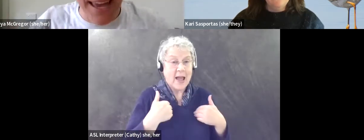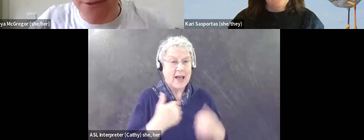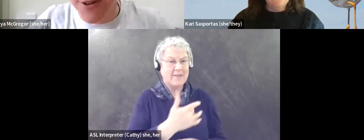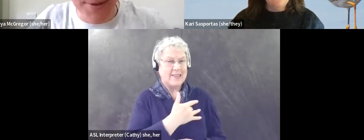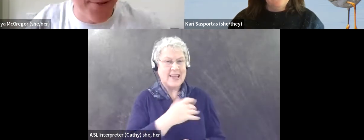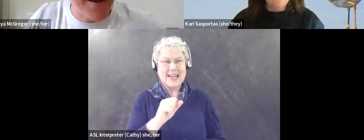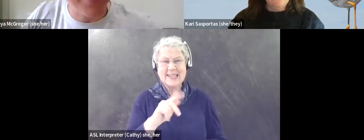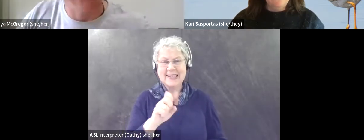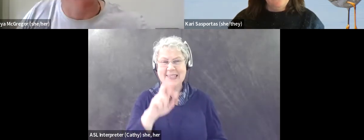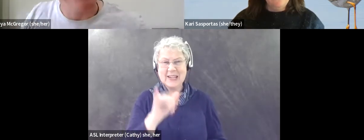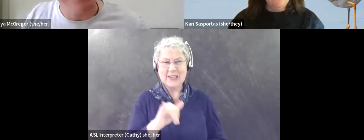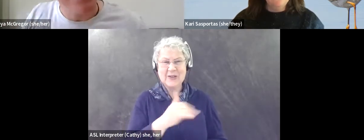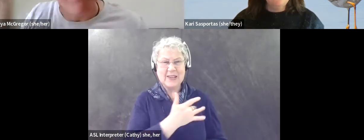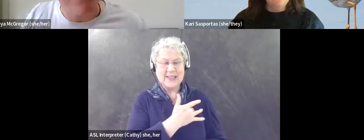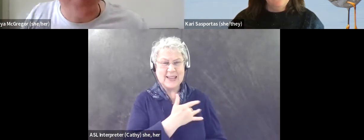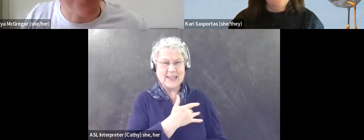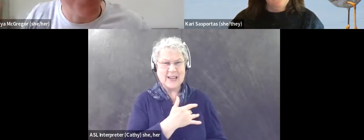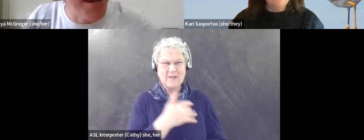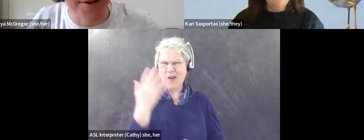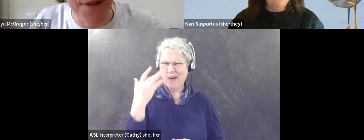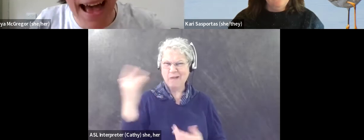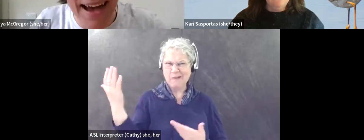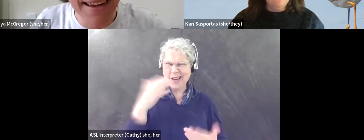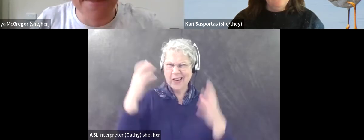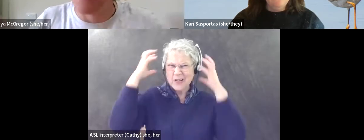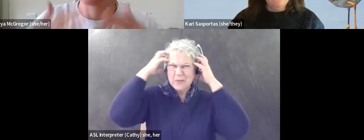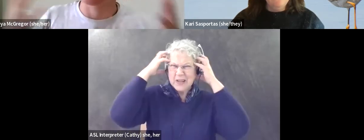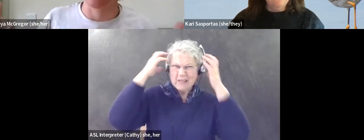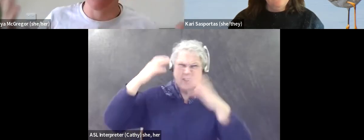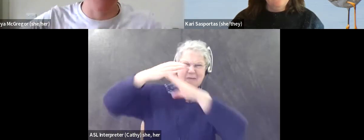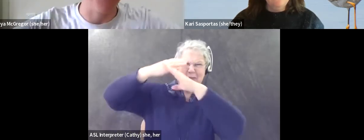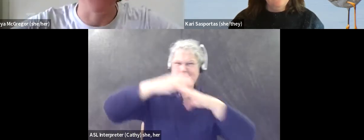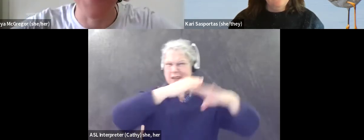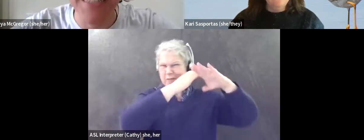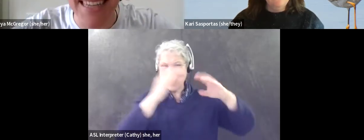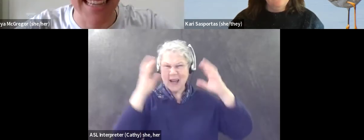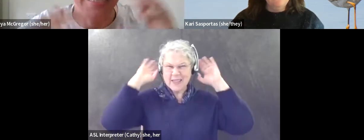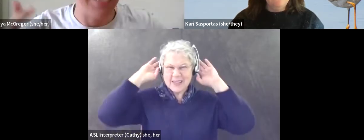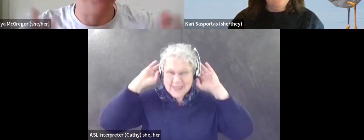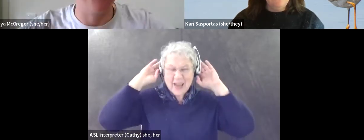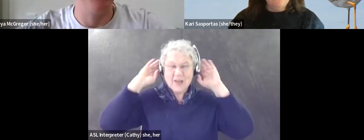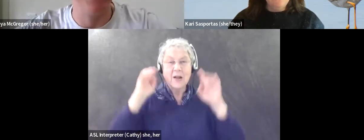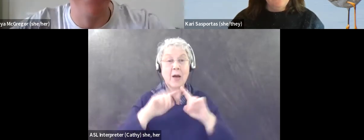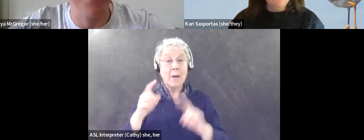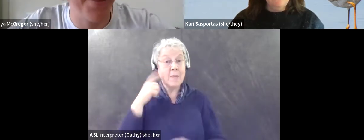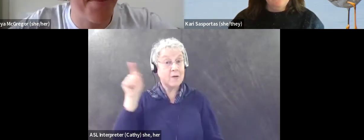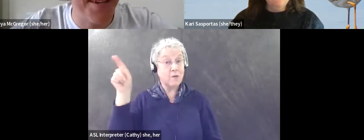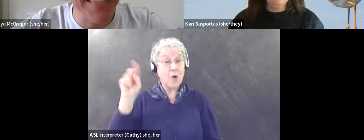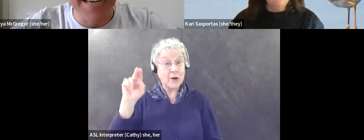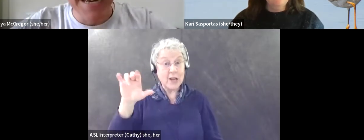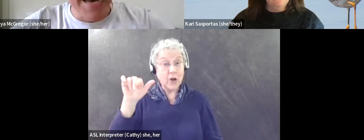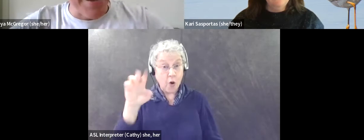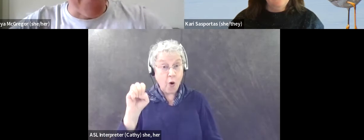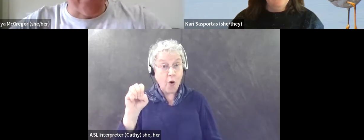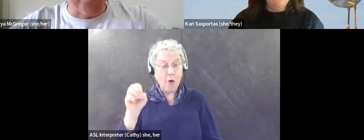is someone wearing headphones when you're out in the woods? You're blocking it all out. But actually, for Nicole, it's the thing that allows her to be there and enjoy the